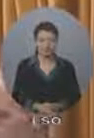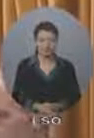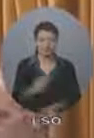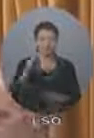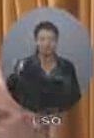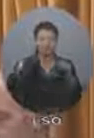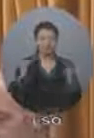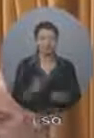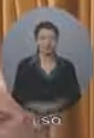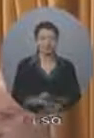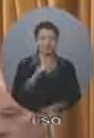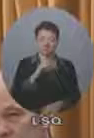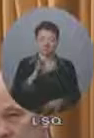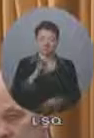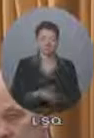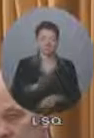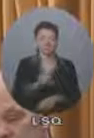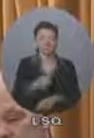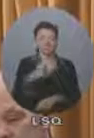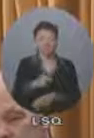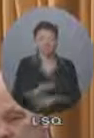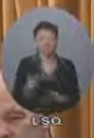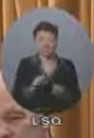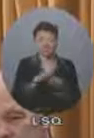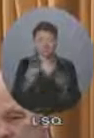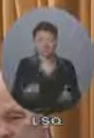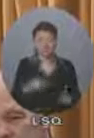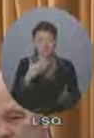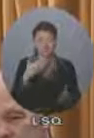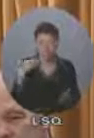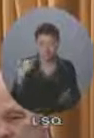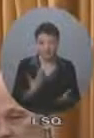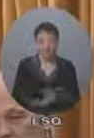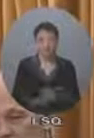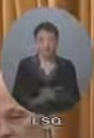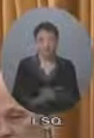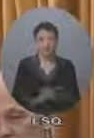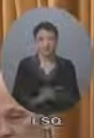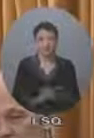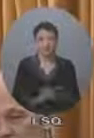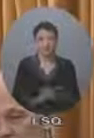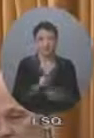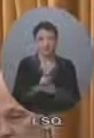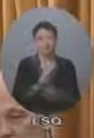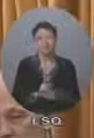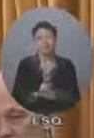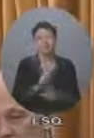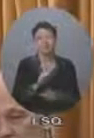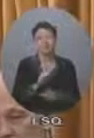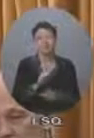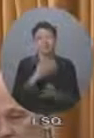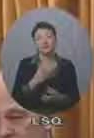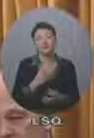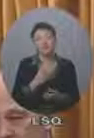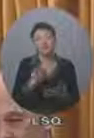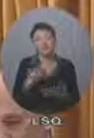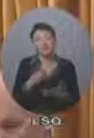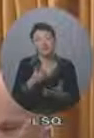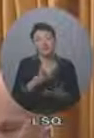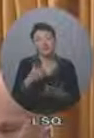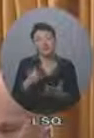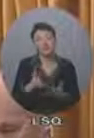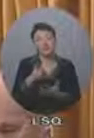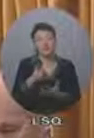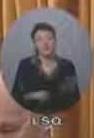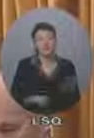ensure each project is an effective use of taxpayers' dollars. The amount of time to review proposals varies depending on the overall